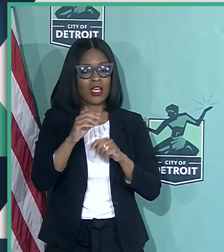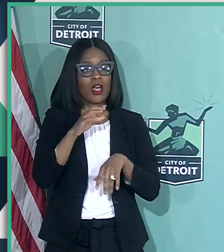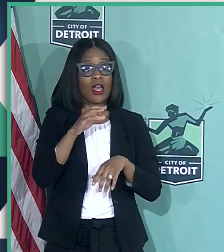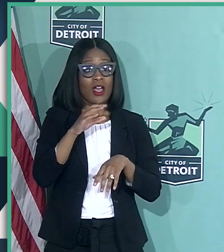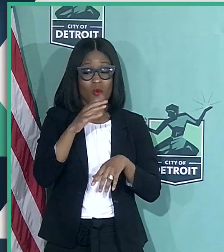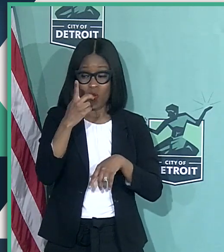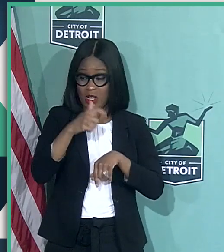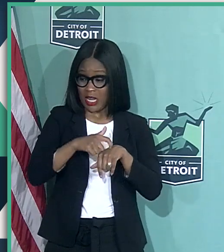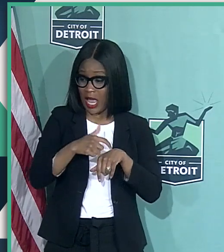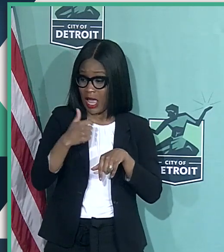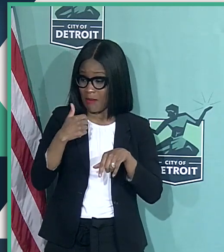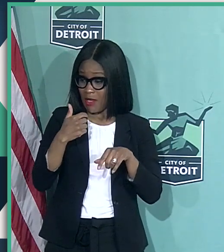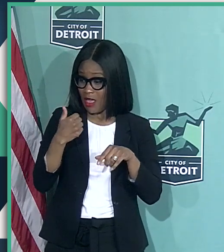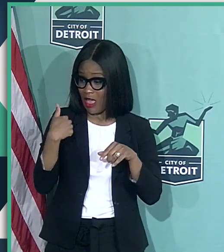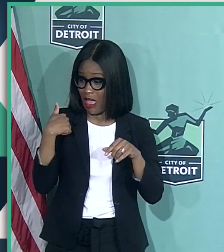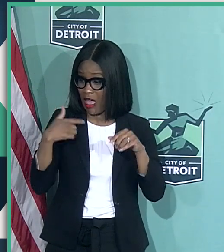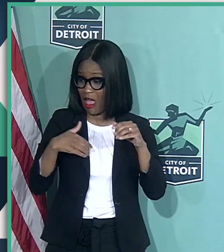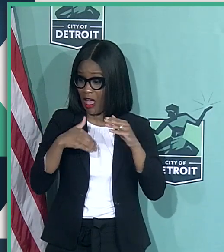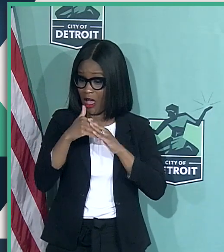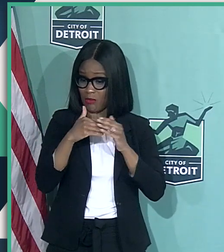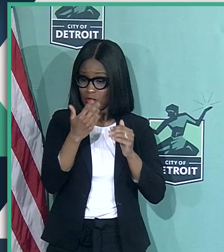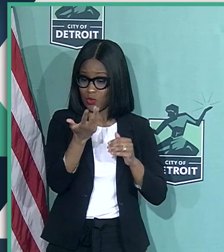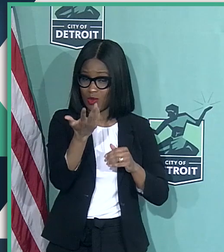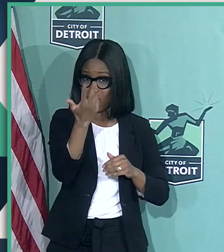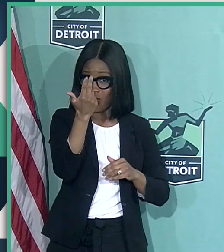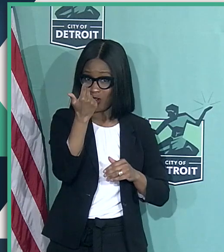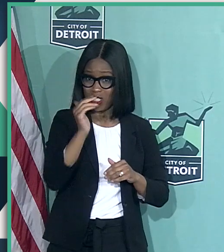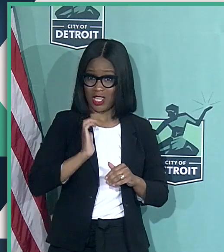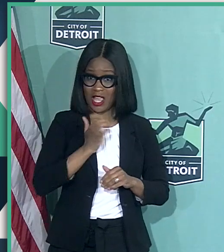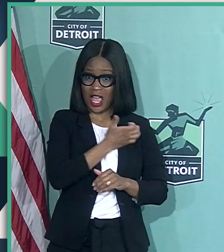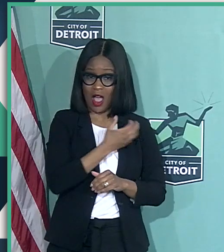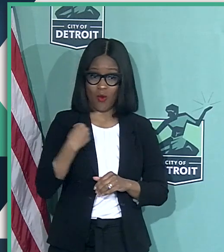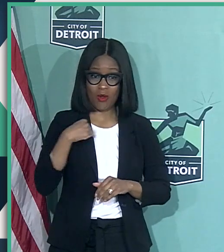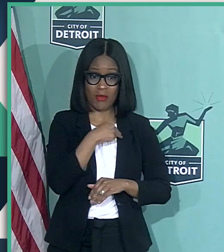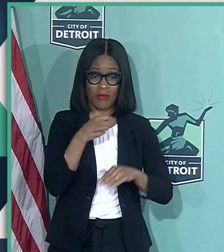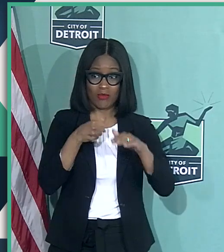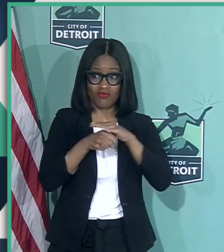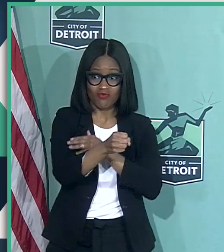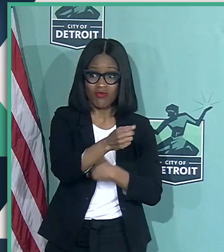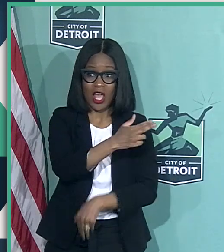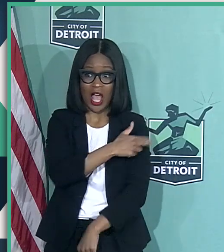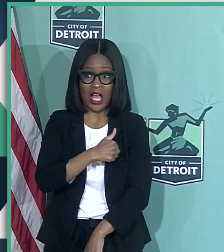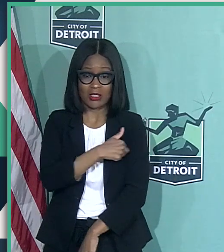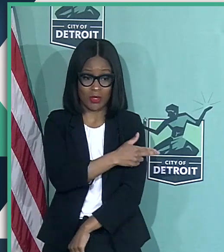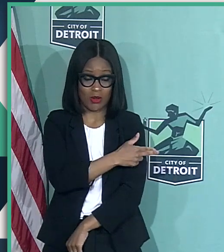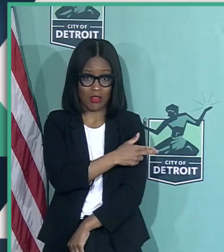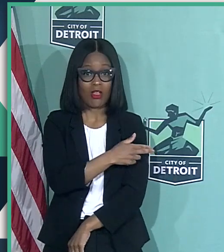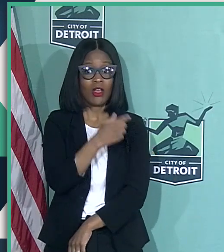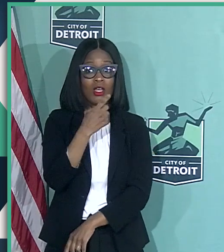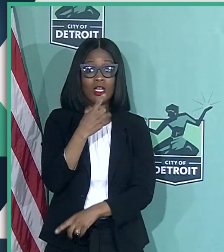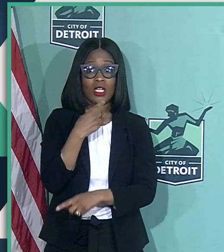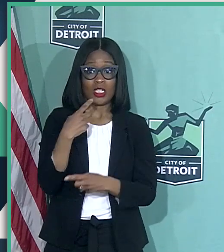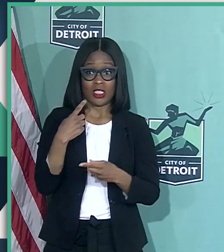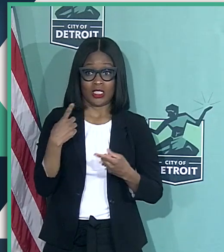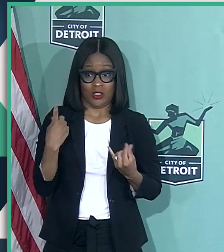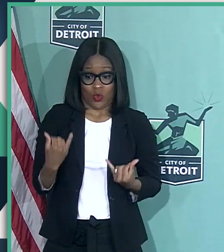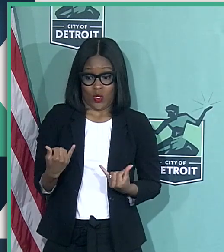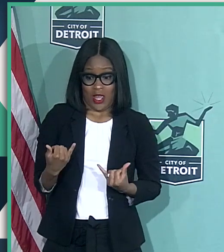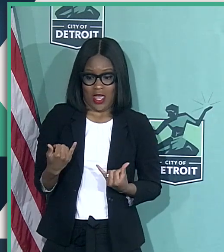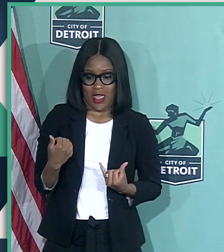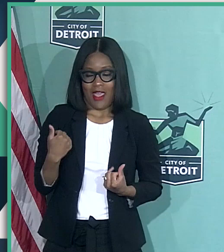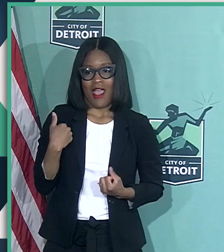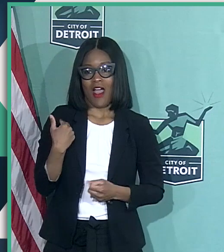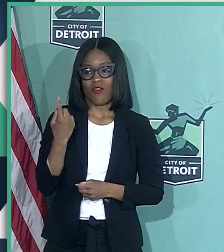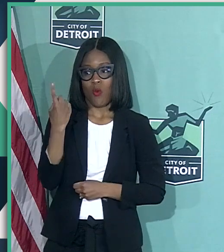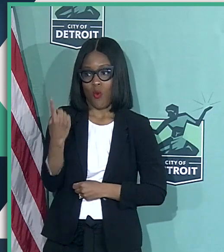point, we had as many as 13 of our members in the hospital. As of today, we have one member,